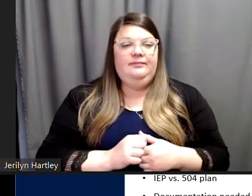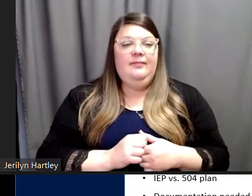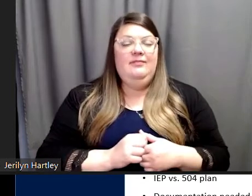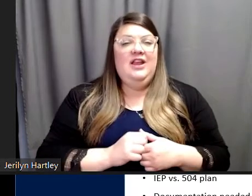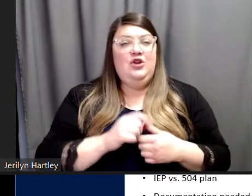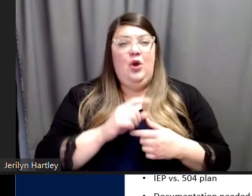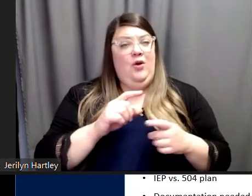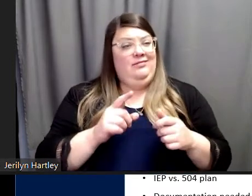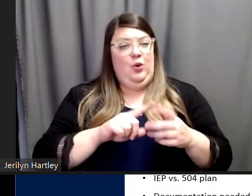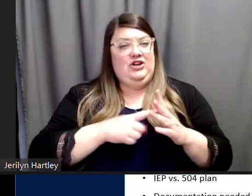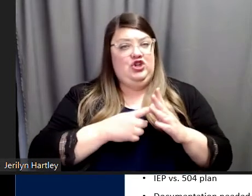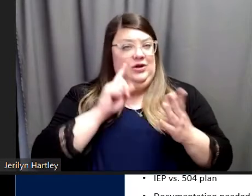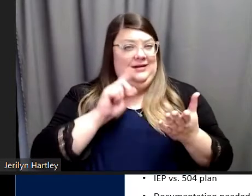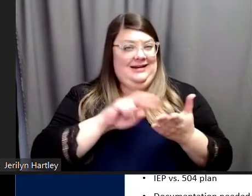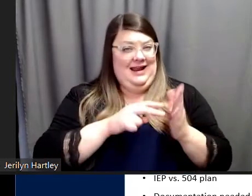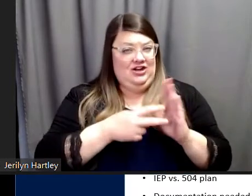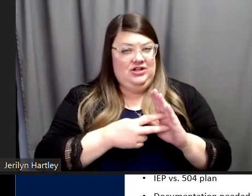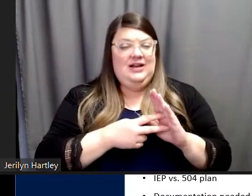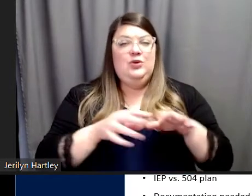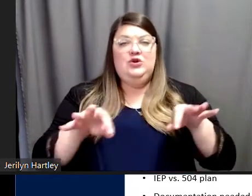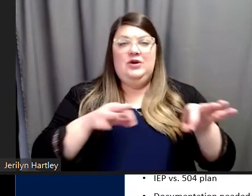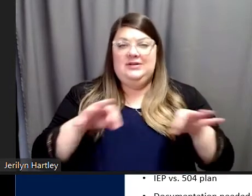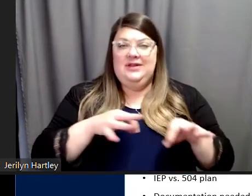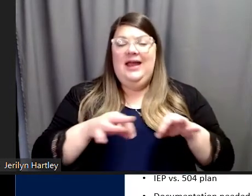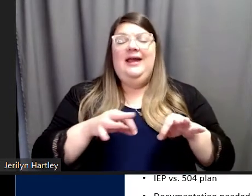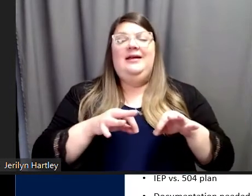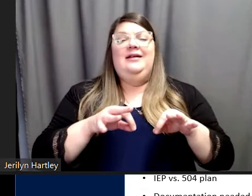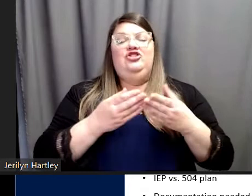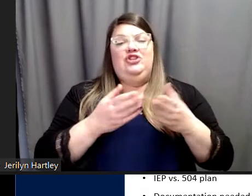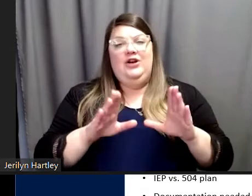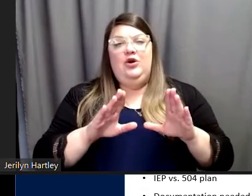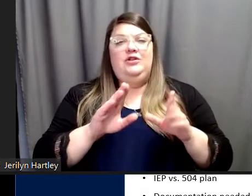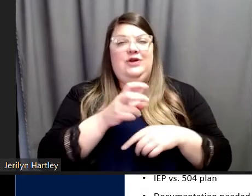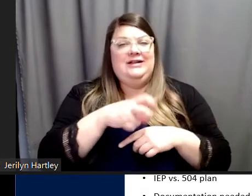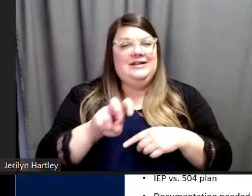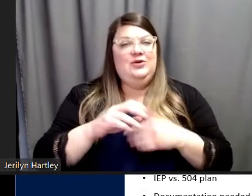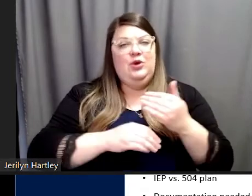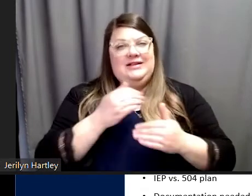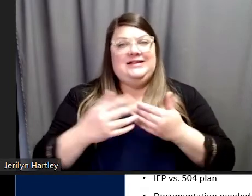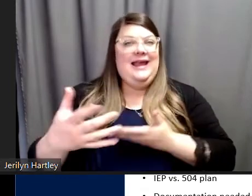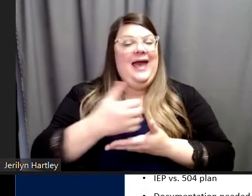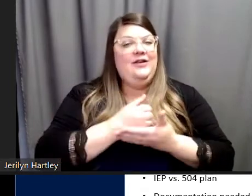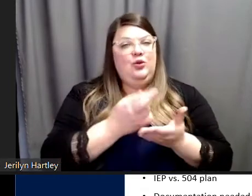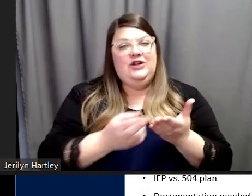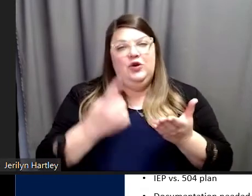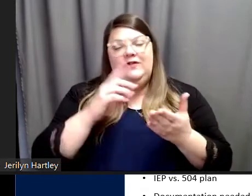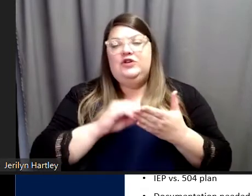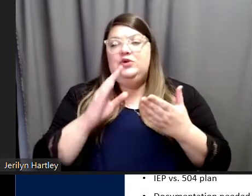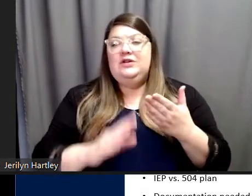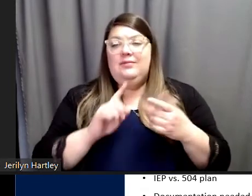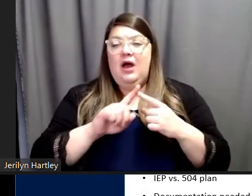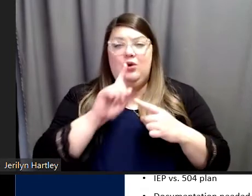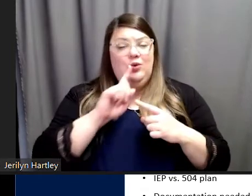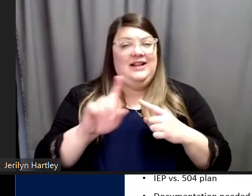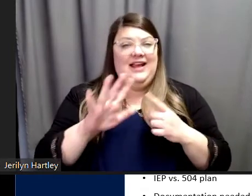was to explain general transition processes, gather resources for students. But it really kind